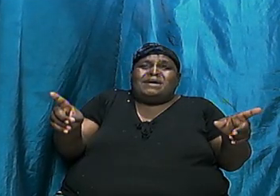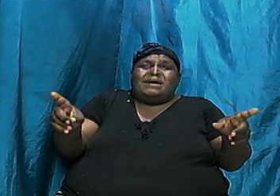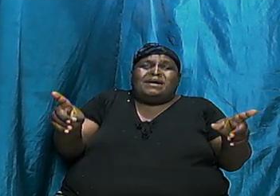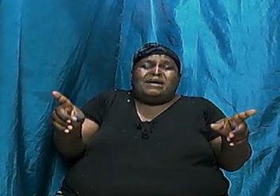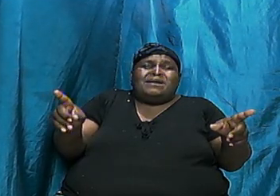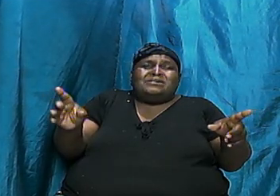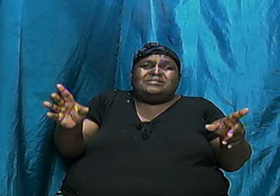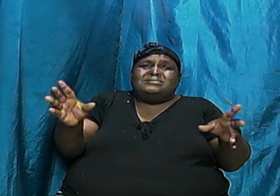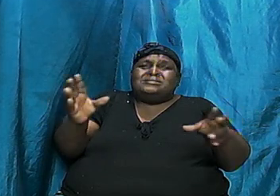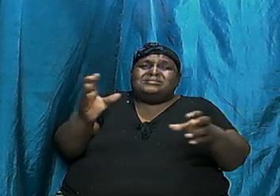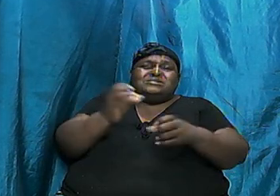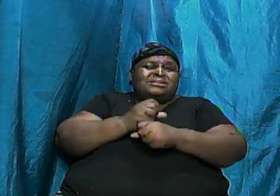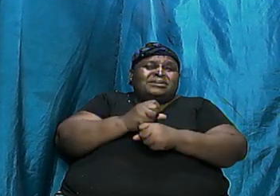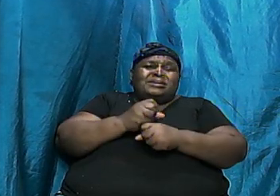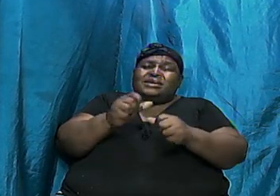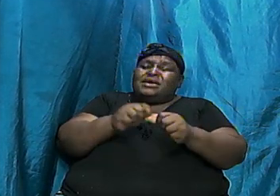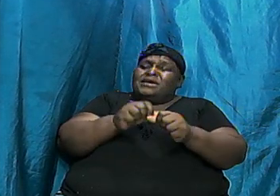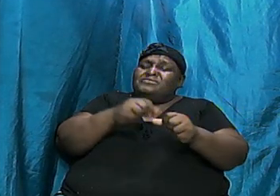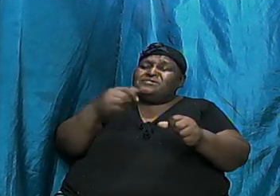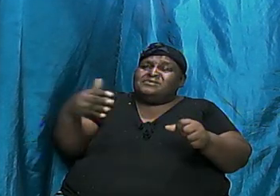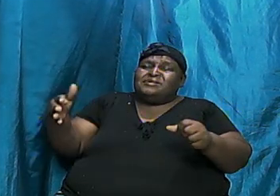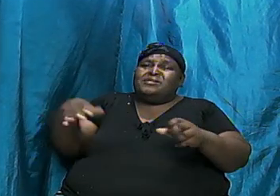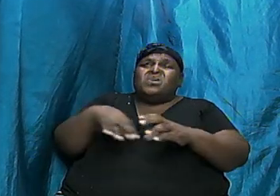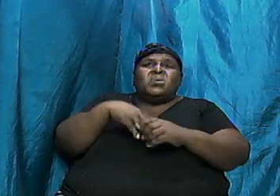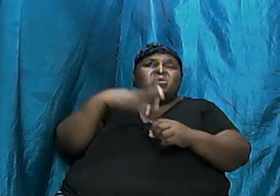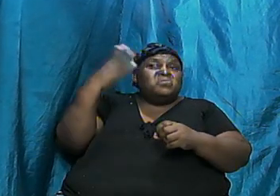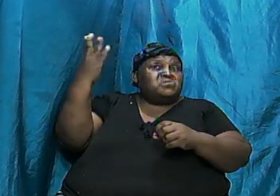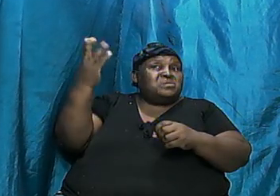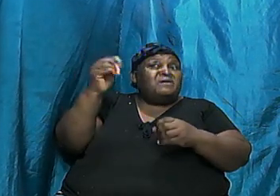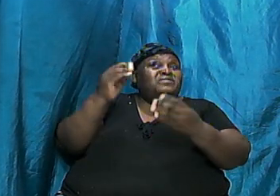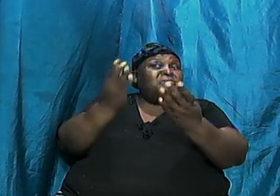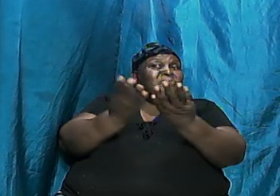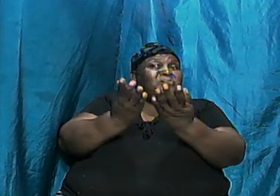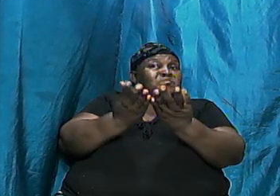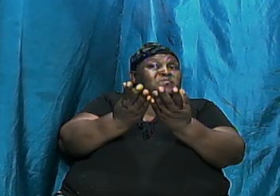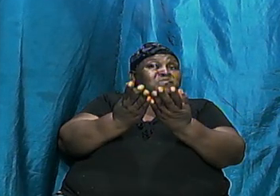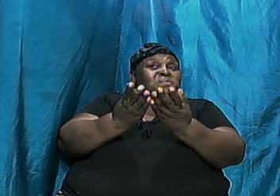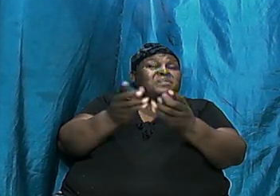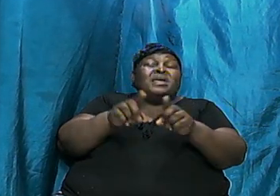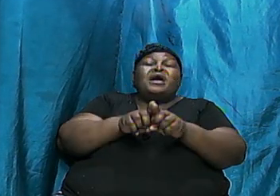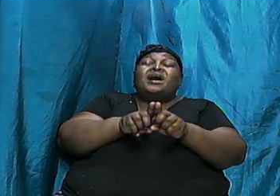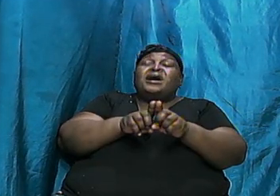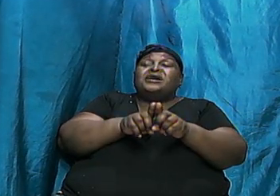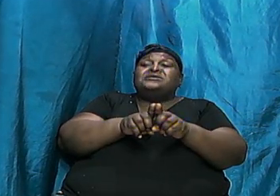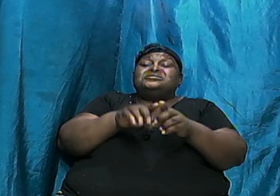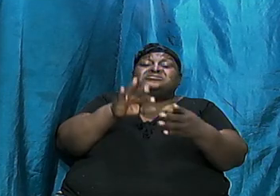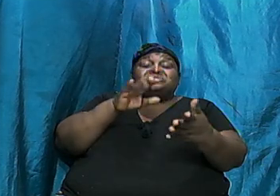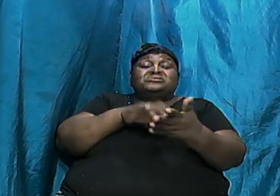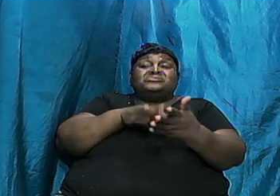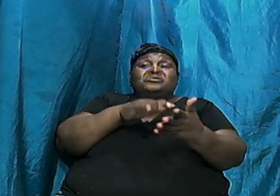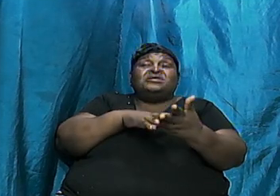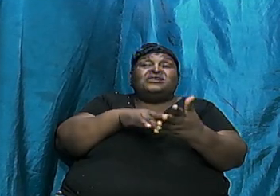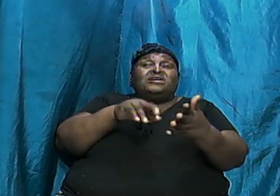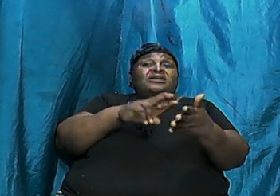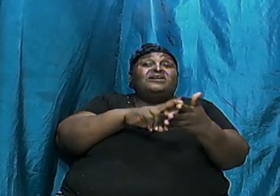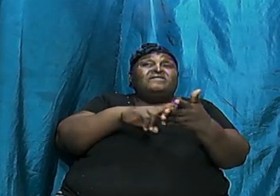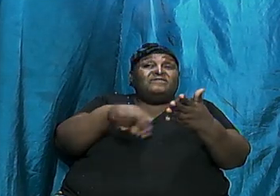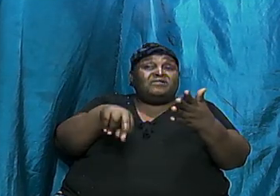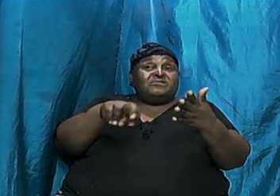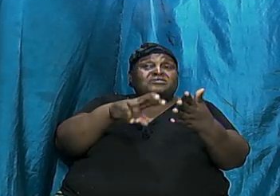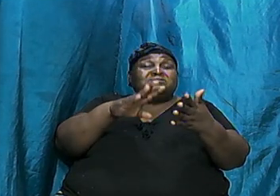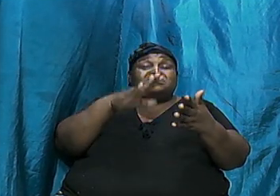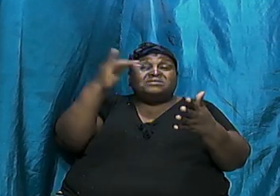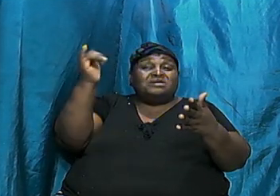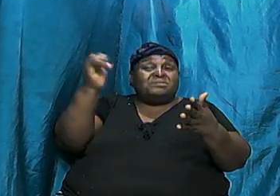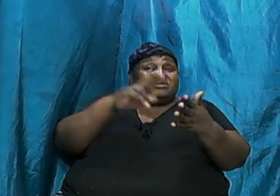thing from the book as if we were going verse by verse it is possible but it's going to take a very long